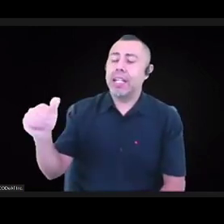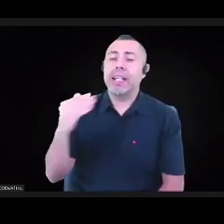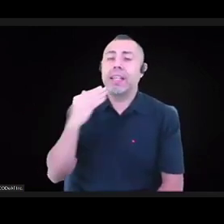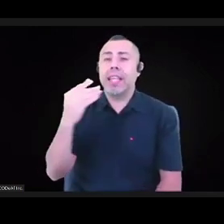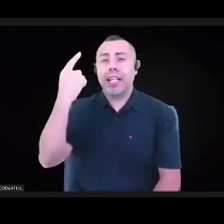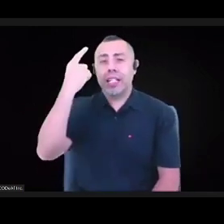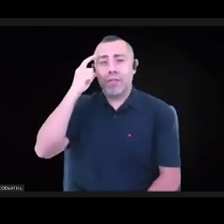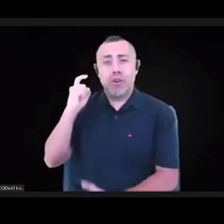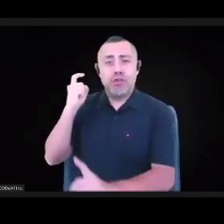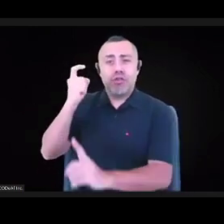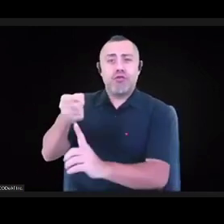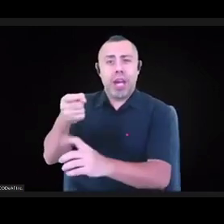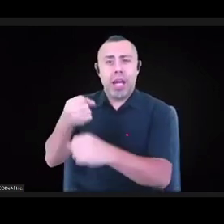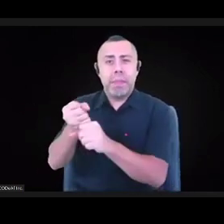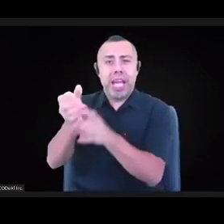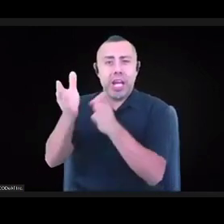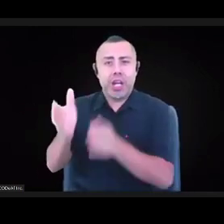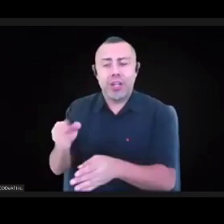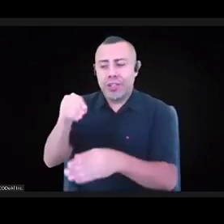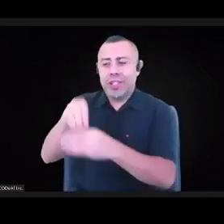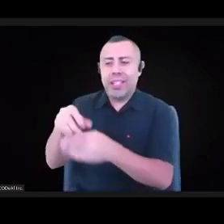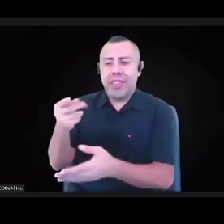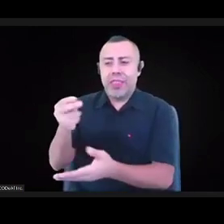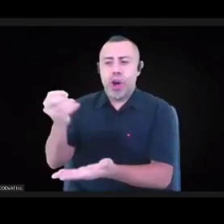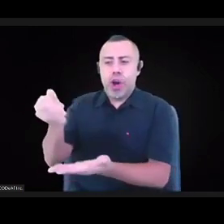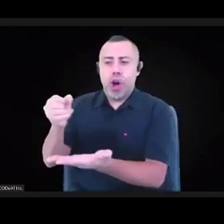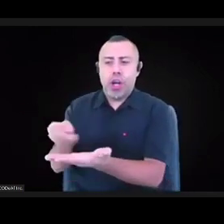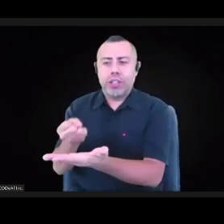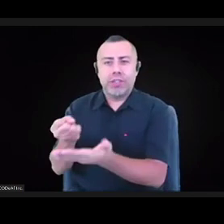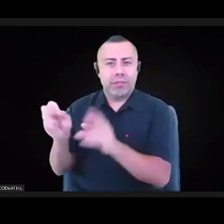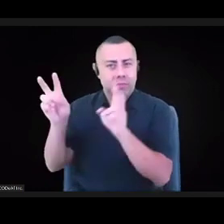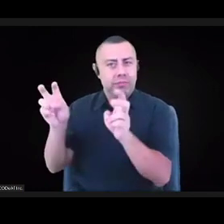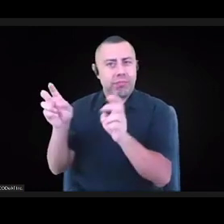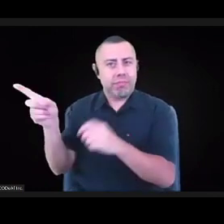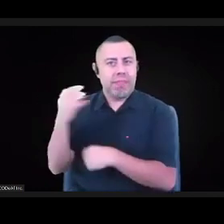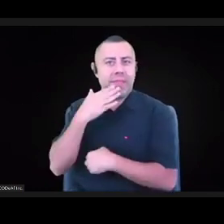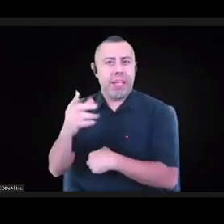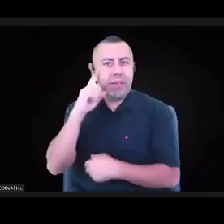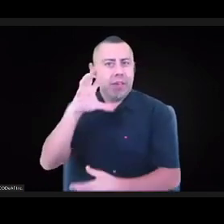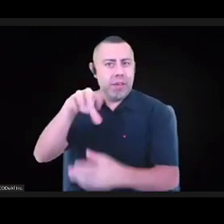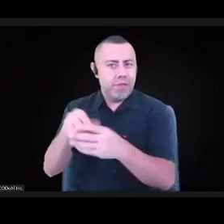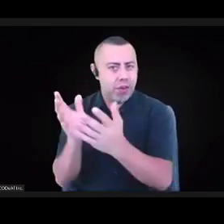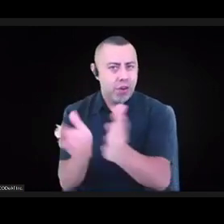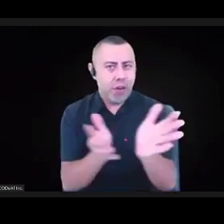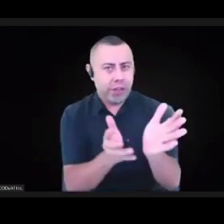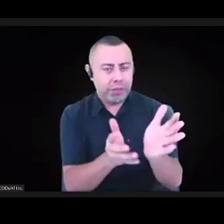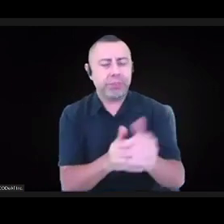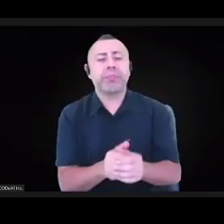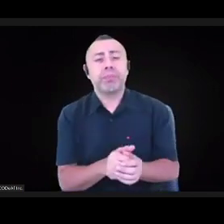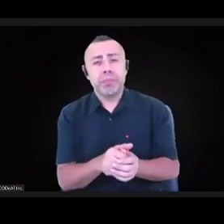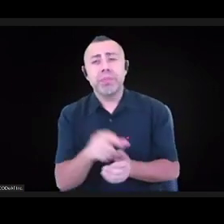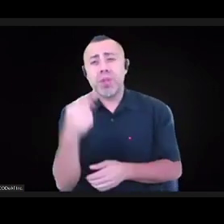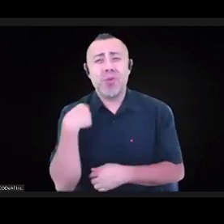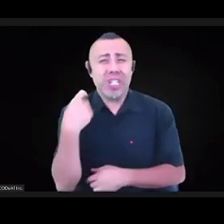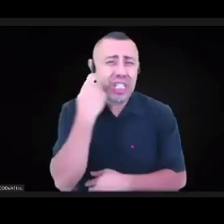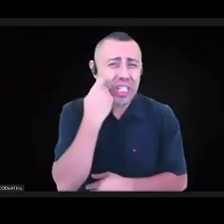the conversation. I think, you know, one of the things that we just heard in the framework from Dana,